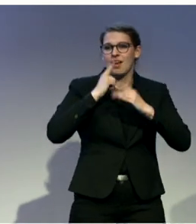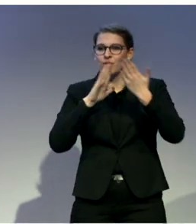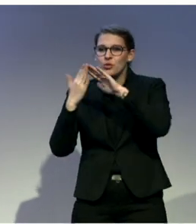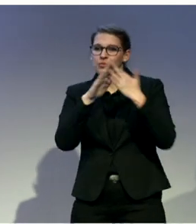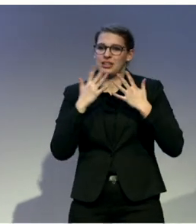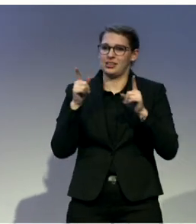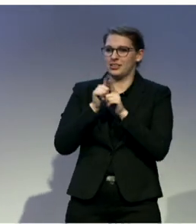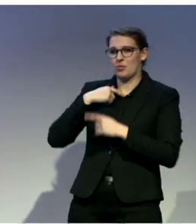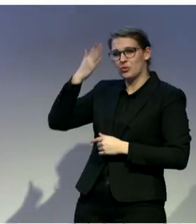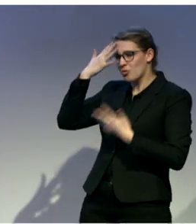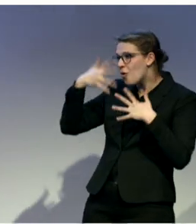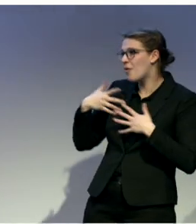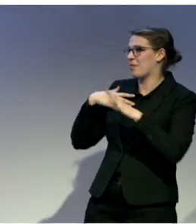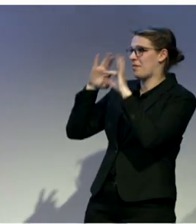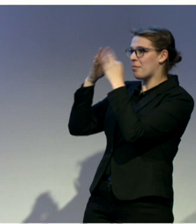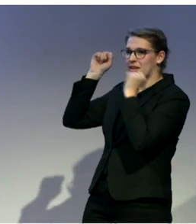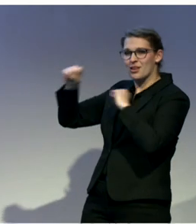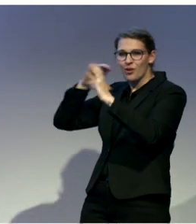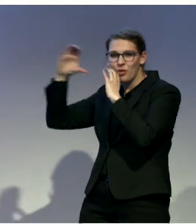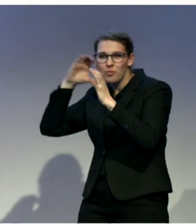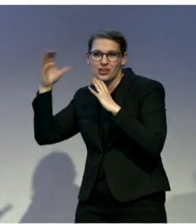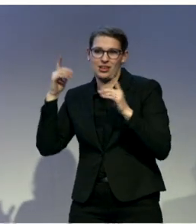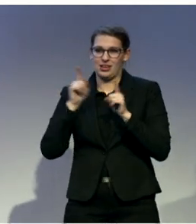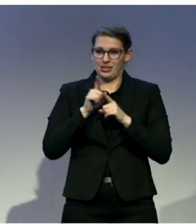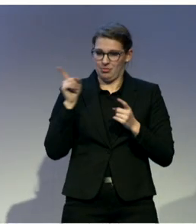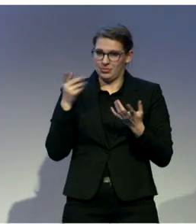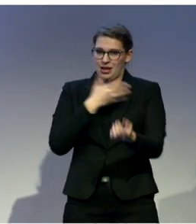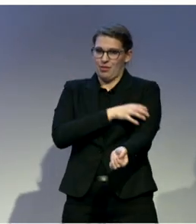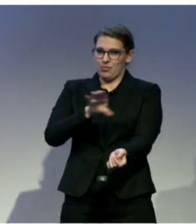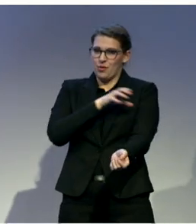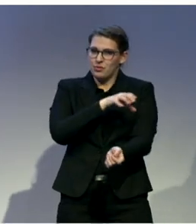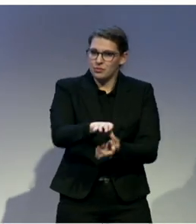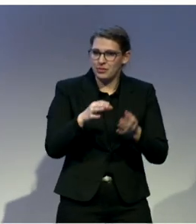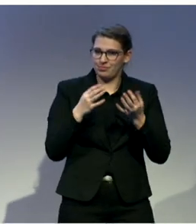Families are empowered in using Austrian sign language at home.